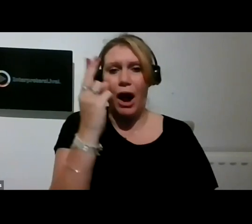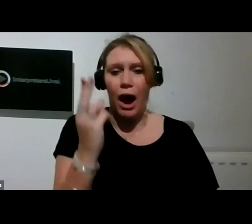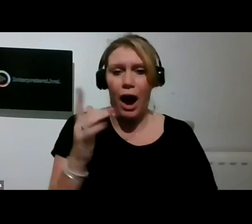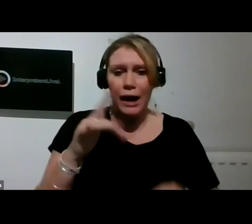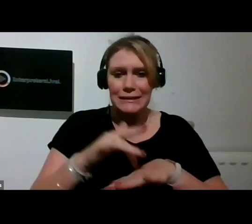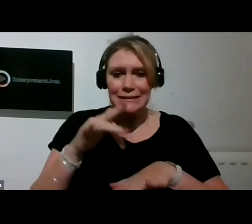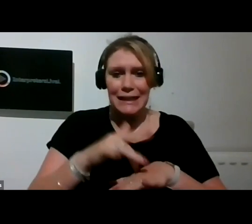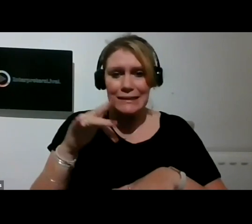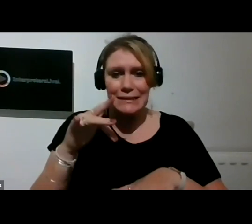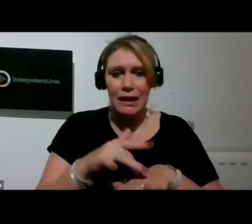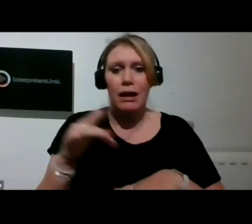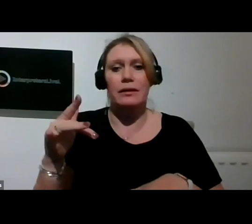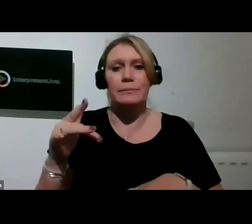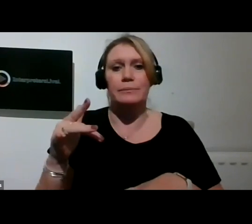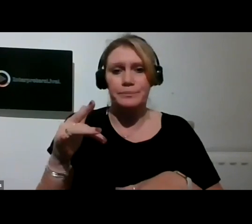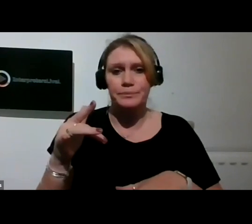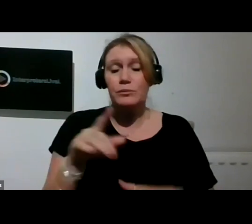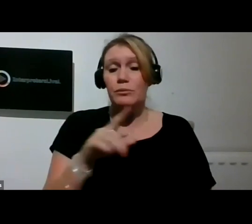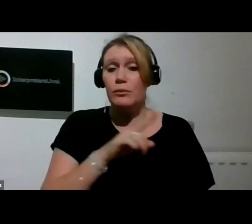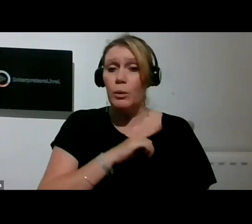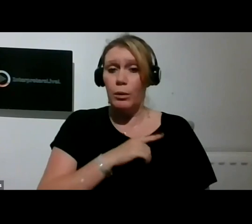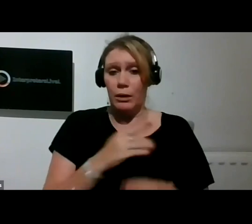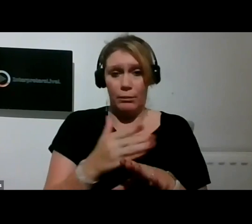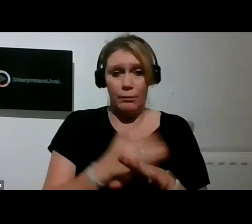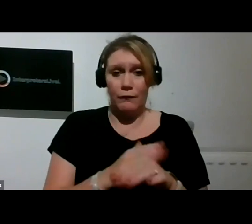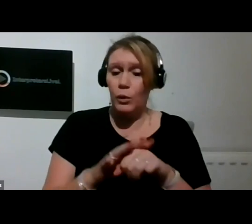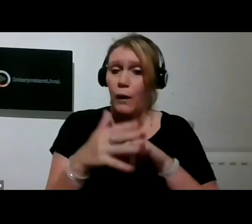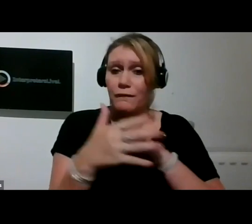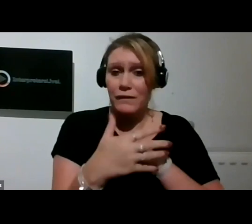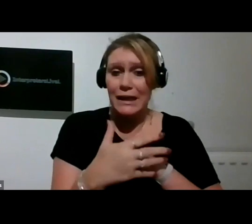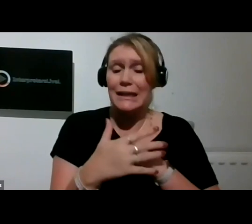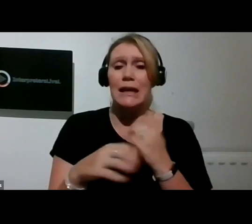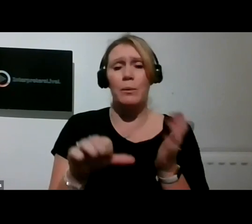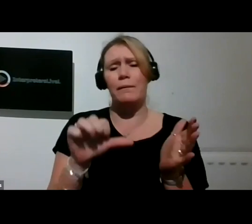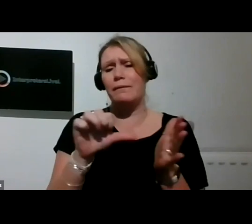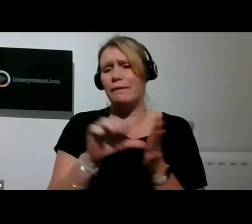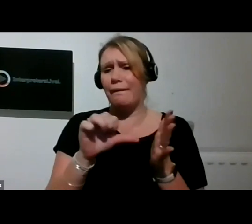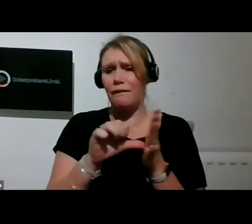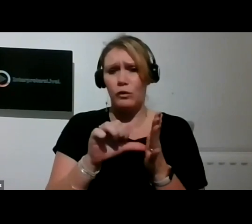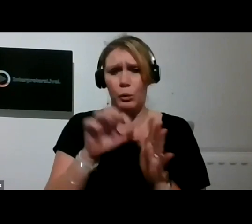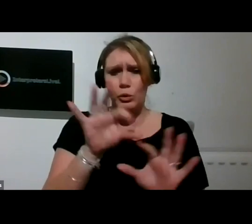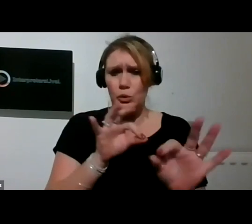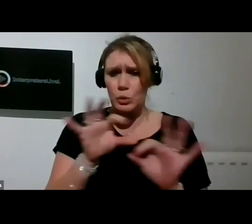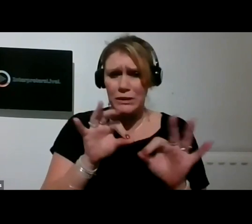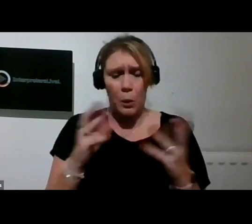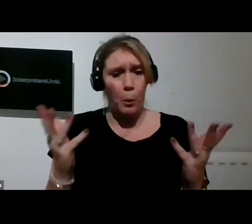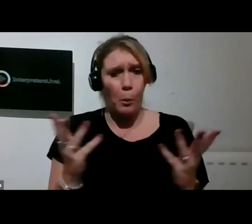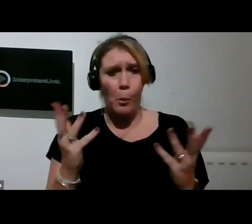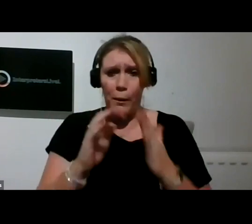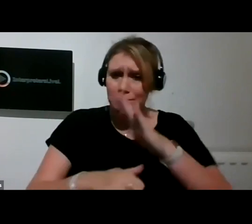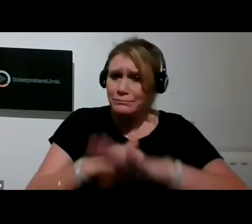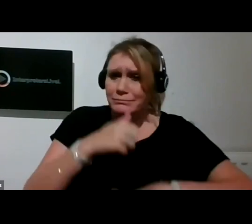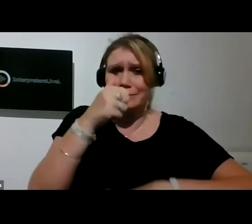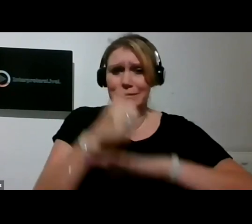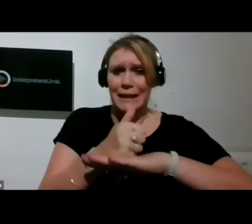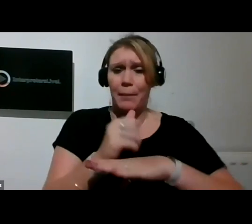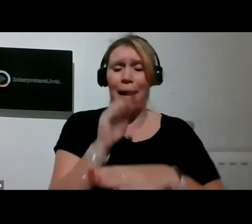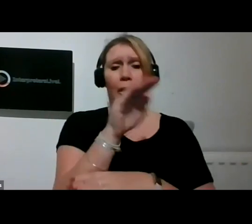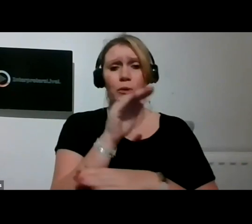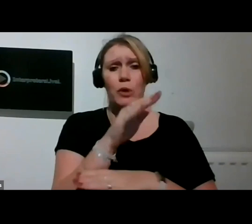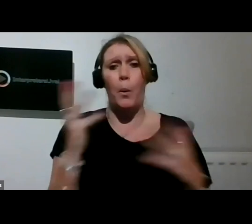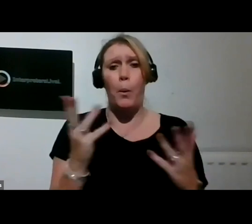stage. Before Covid we were faced with difficult choices in terms of locating activities outside of Newham.